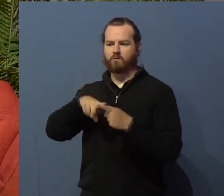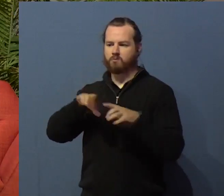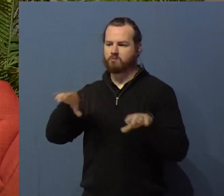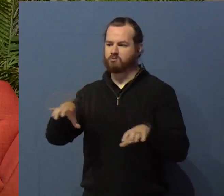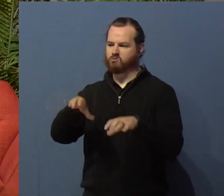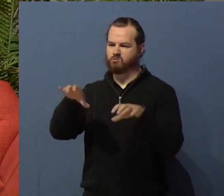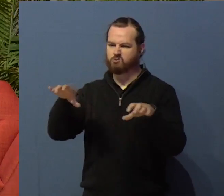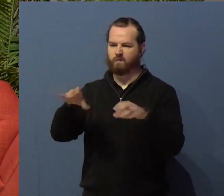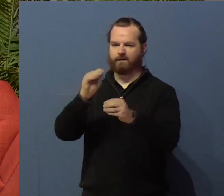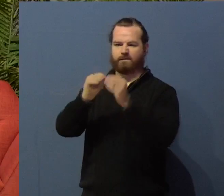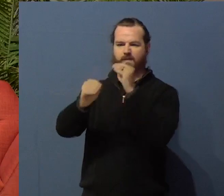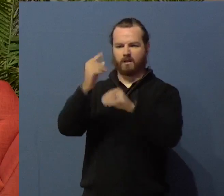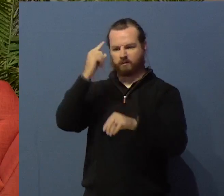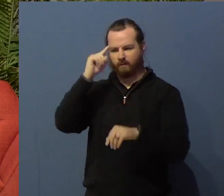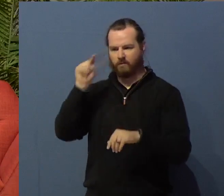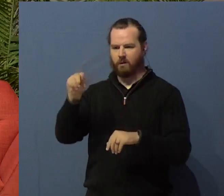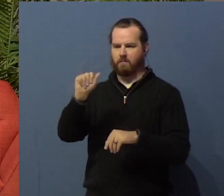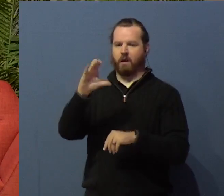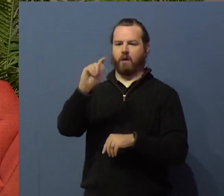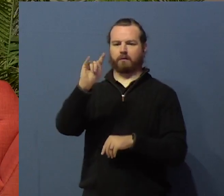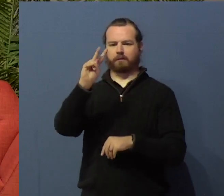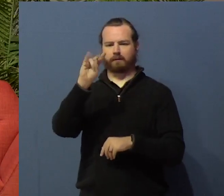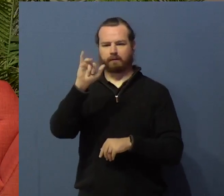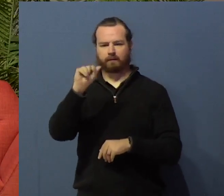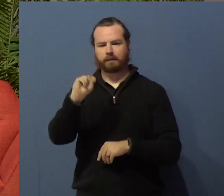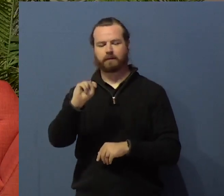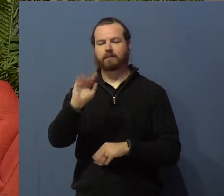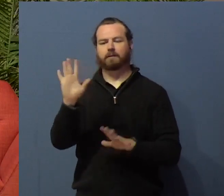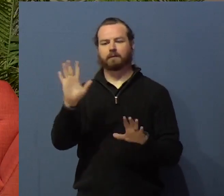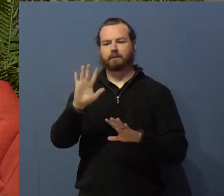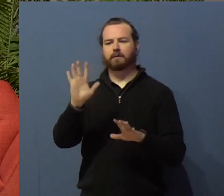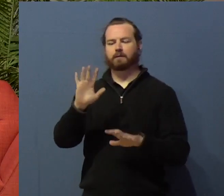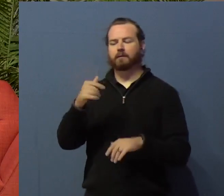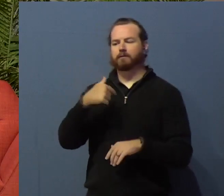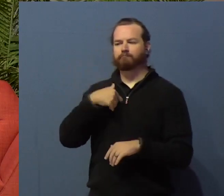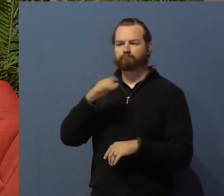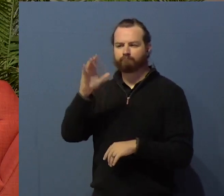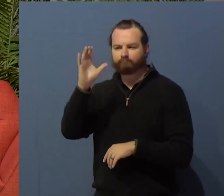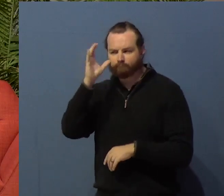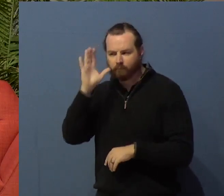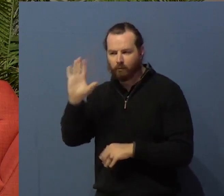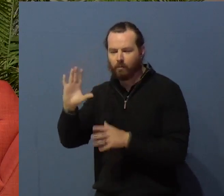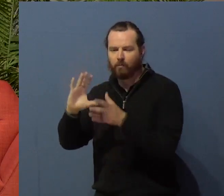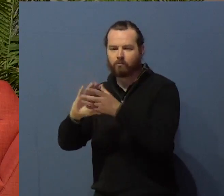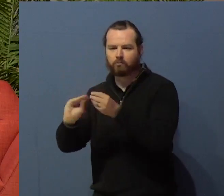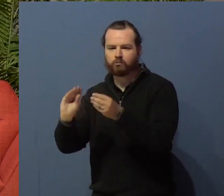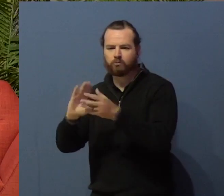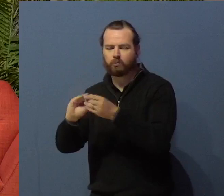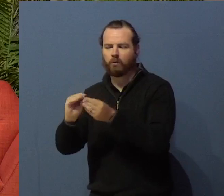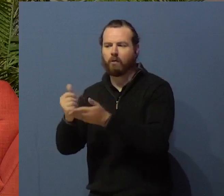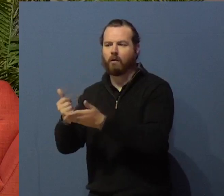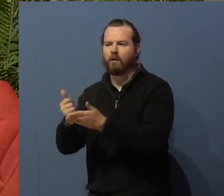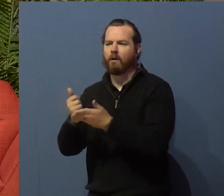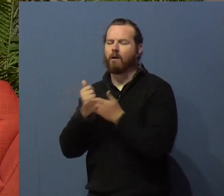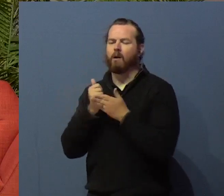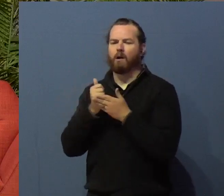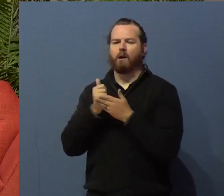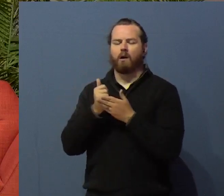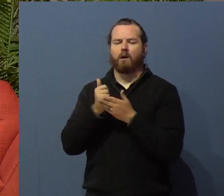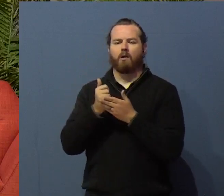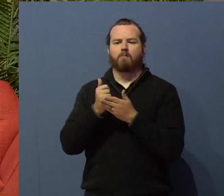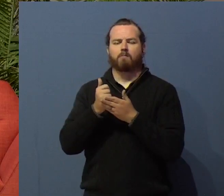much better pastor than I started out being. And I am forever grateful for that. But we build that world and life view